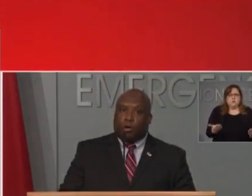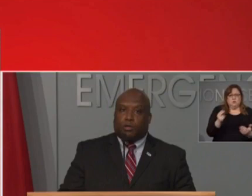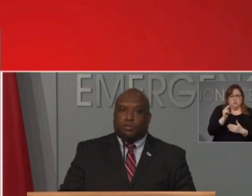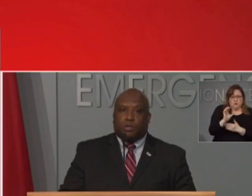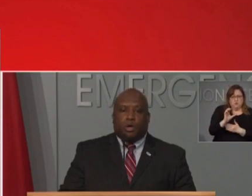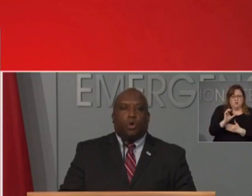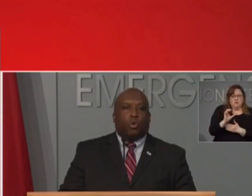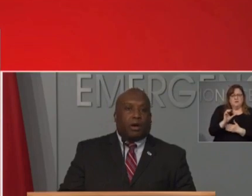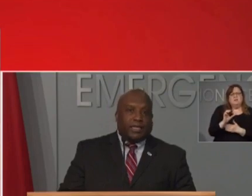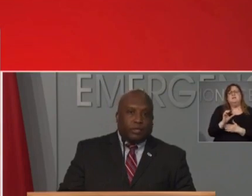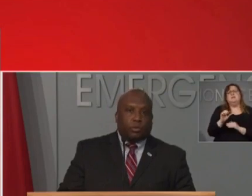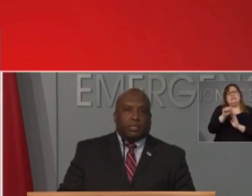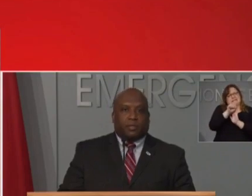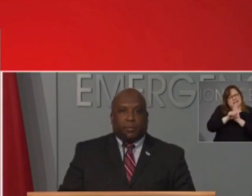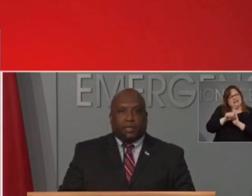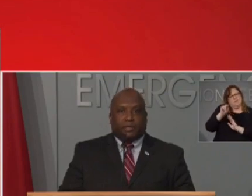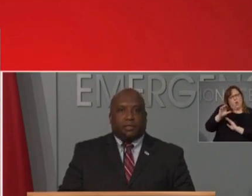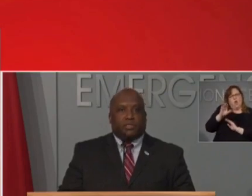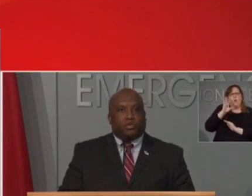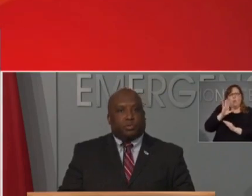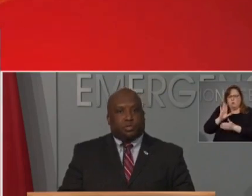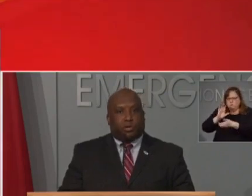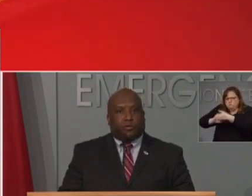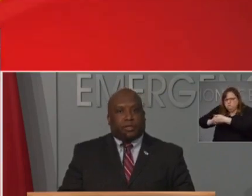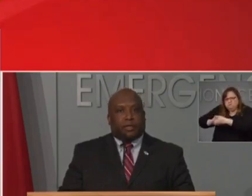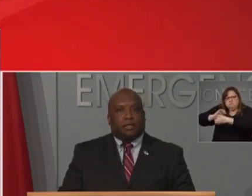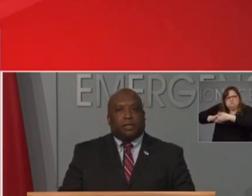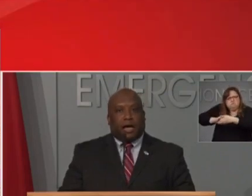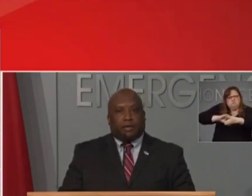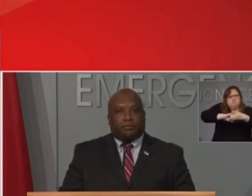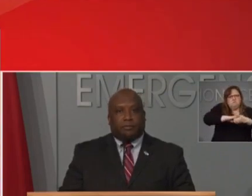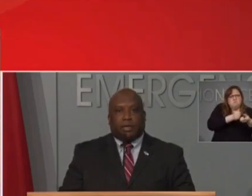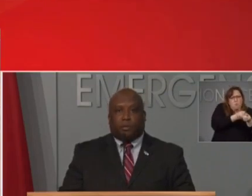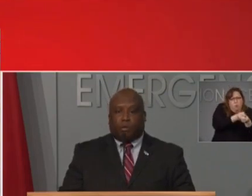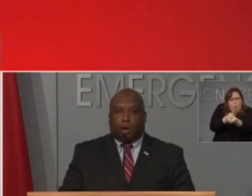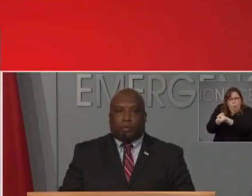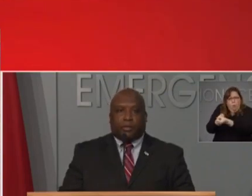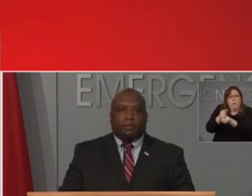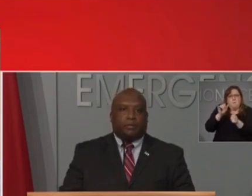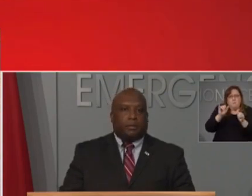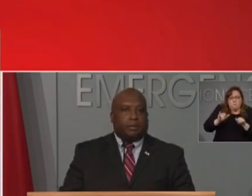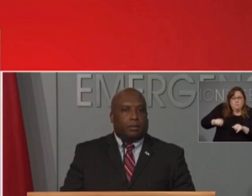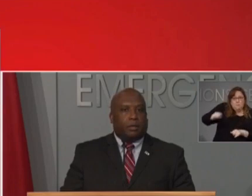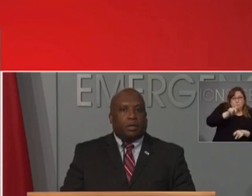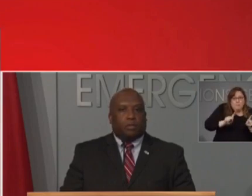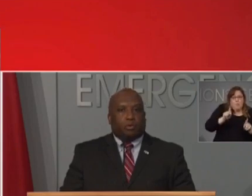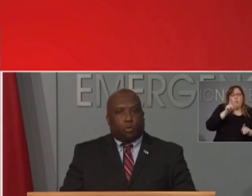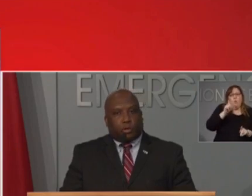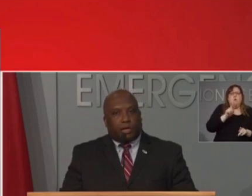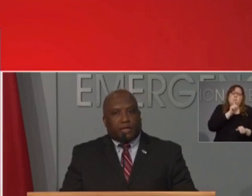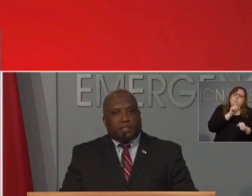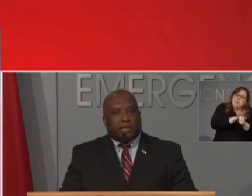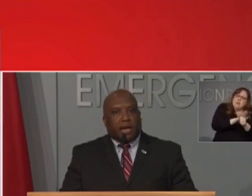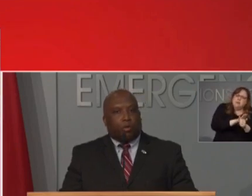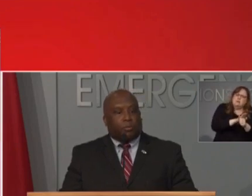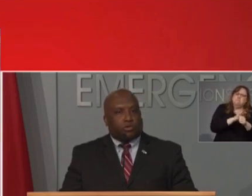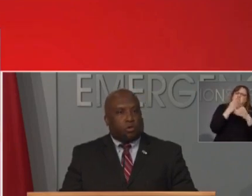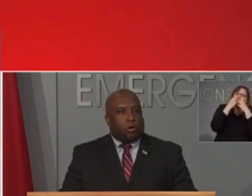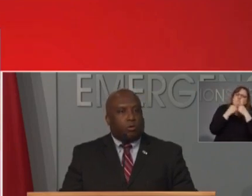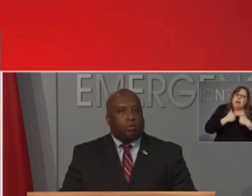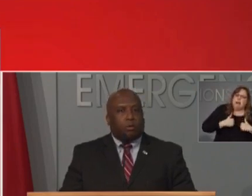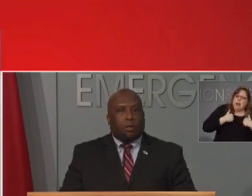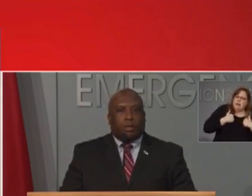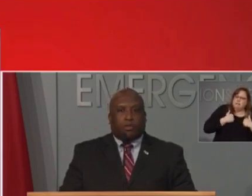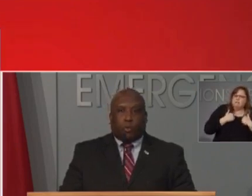local partners who are equally committed to preserving life and property. The North Carolina State Highway